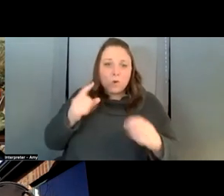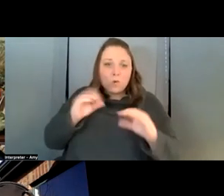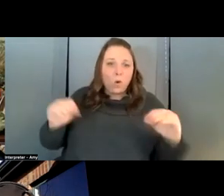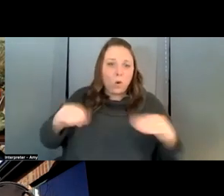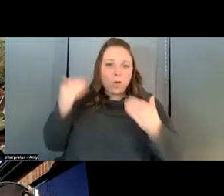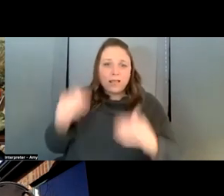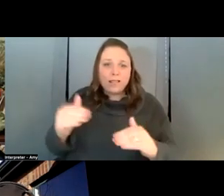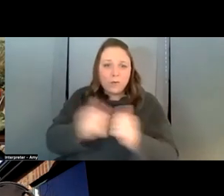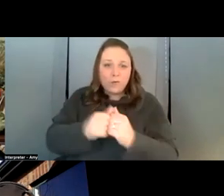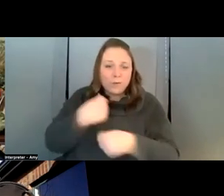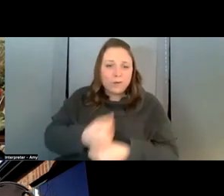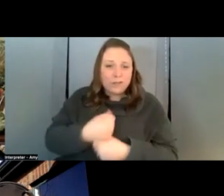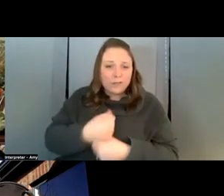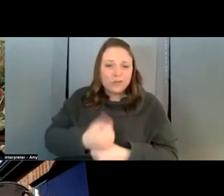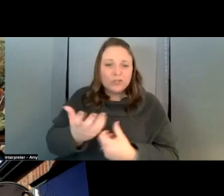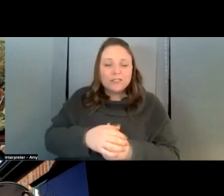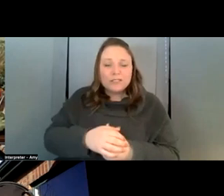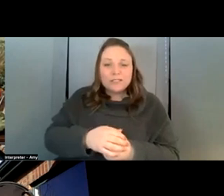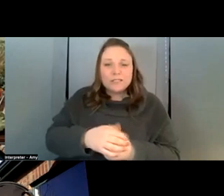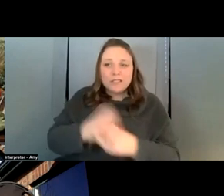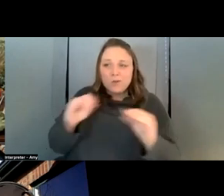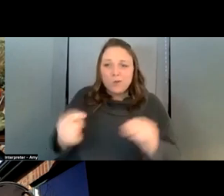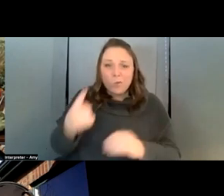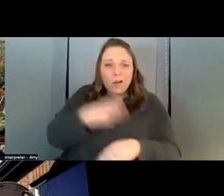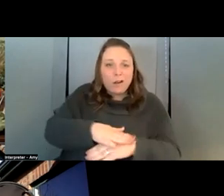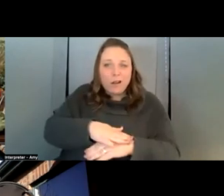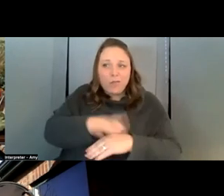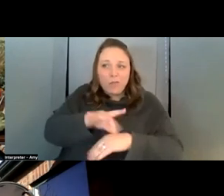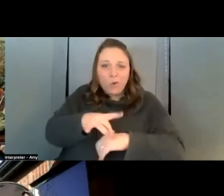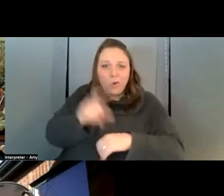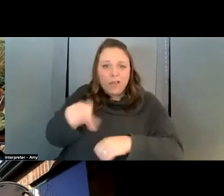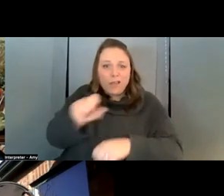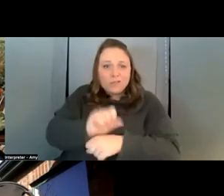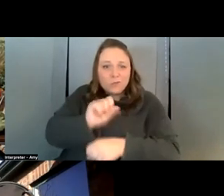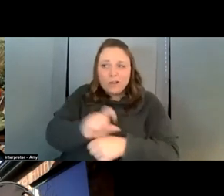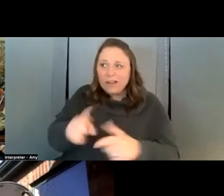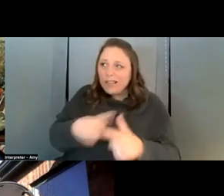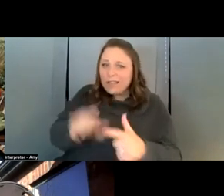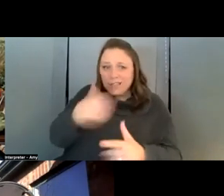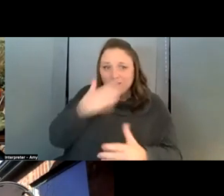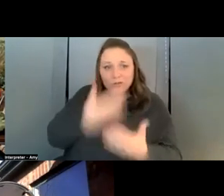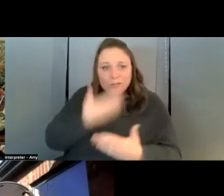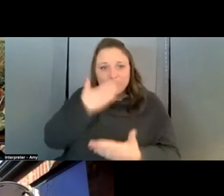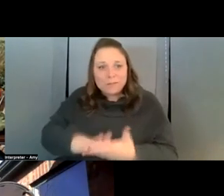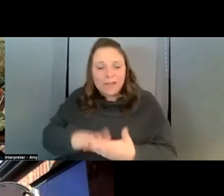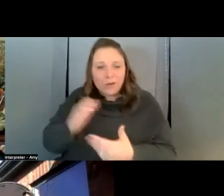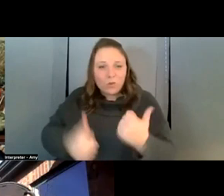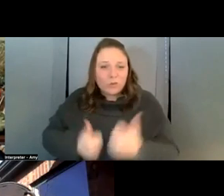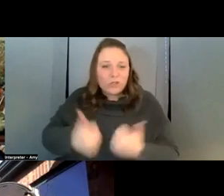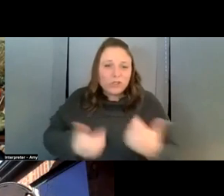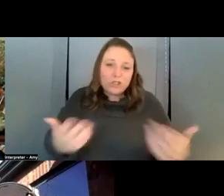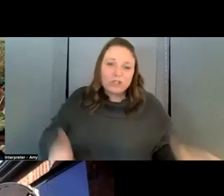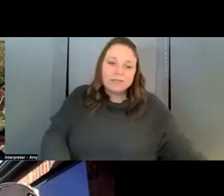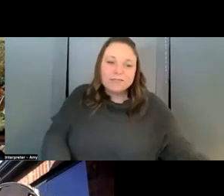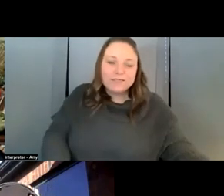advantage that nobody on earth would have to work and then we ask well is that a good thing is that an advantage yeah is